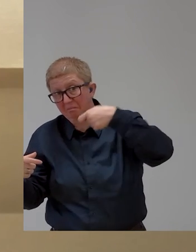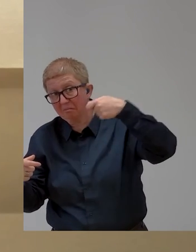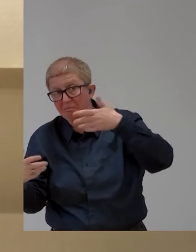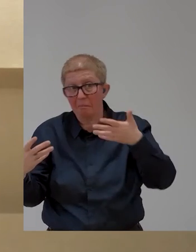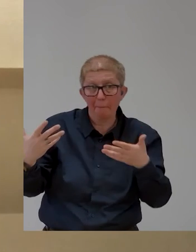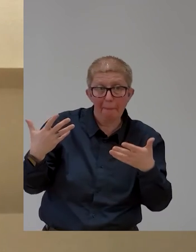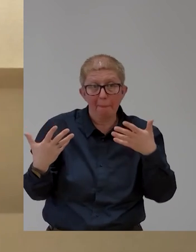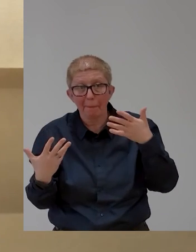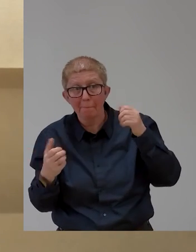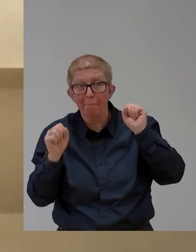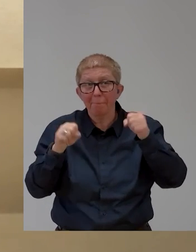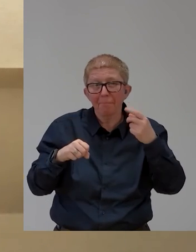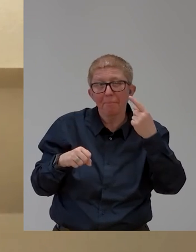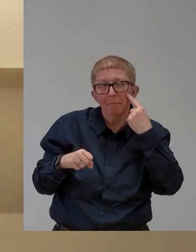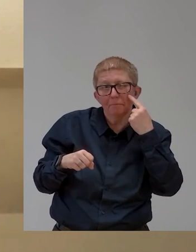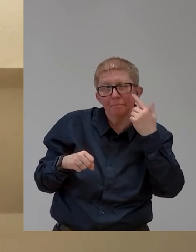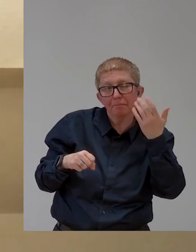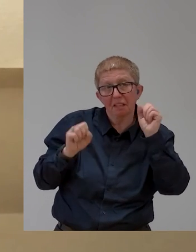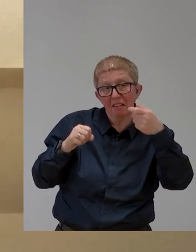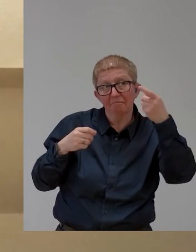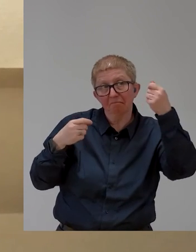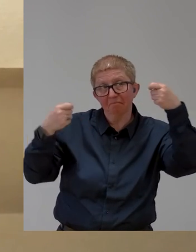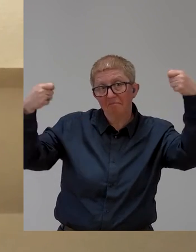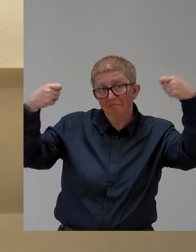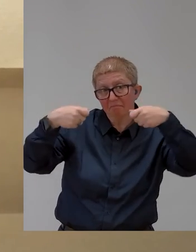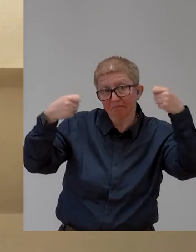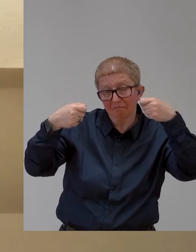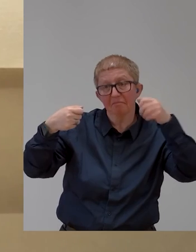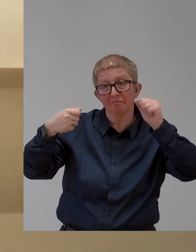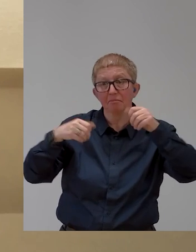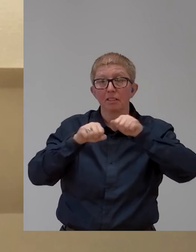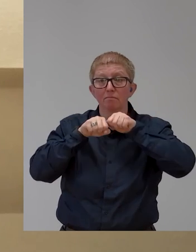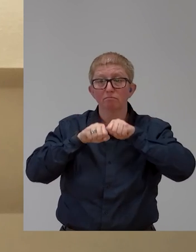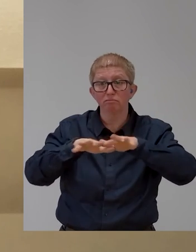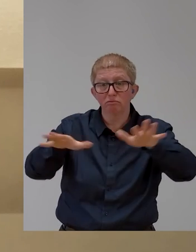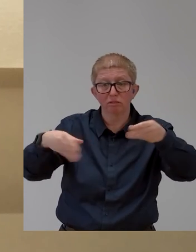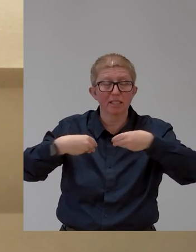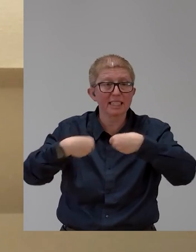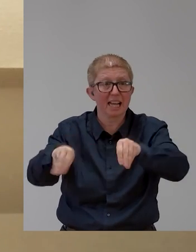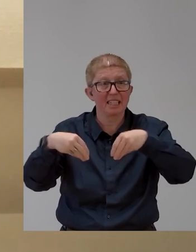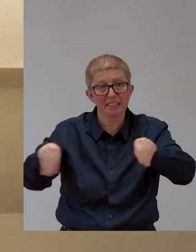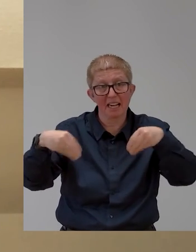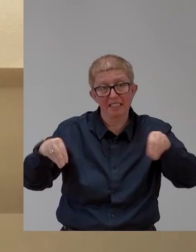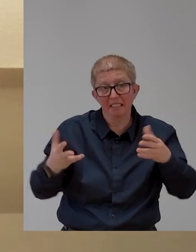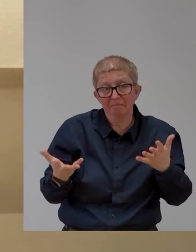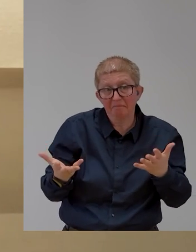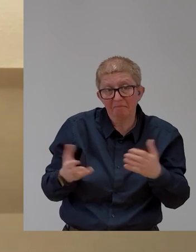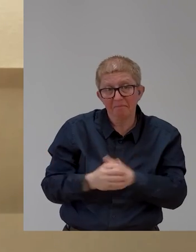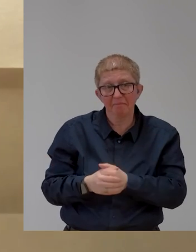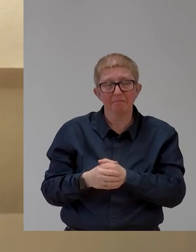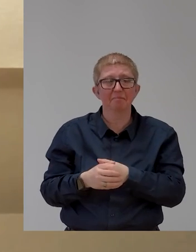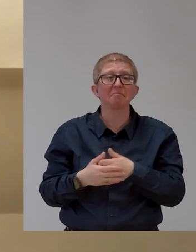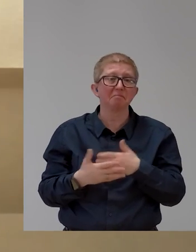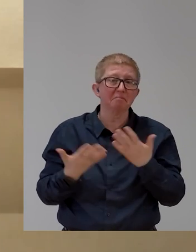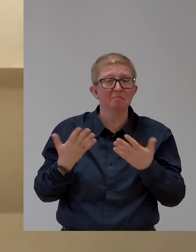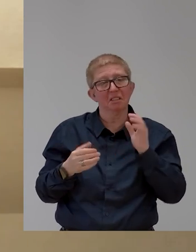of concept and proof of market, they get further investment funding to finance a further scale-up of this important impact